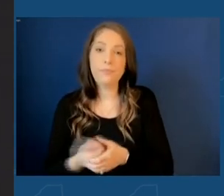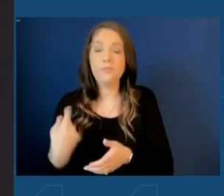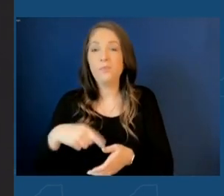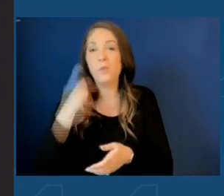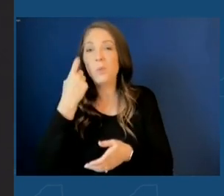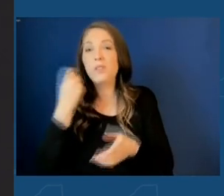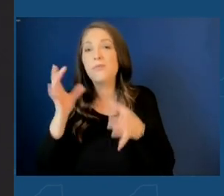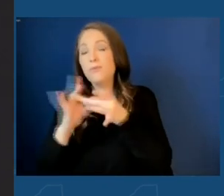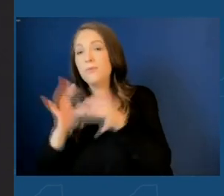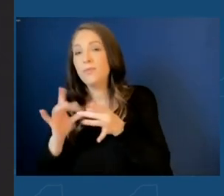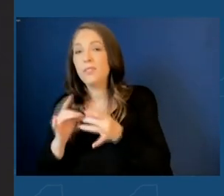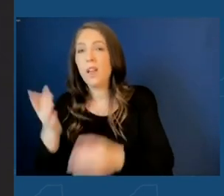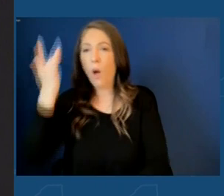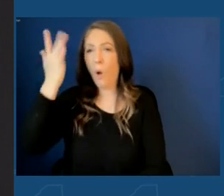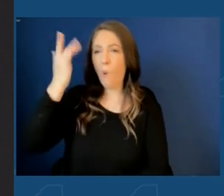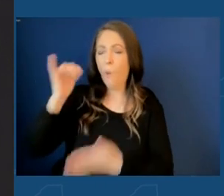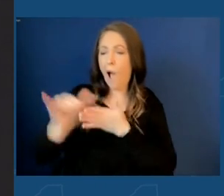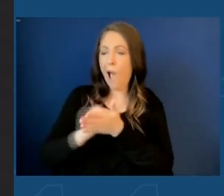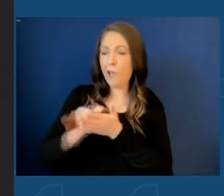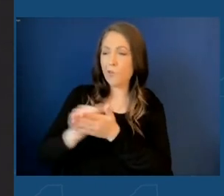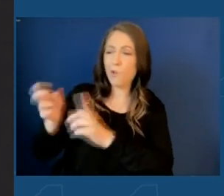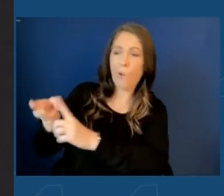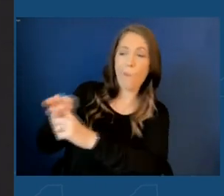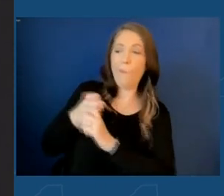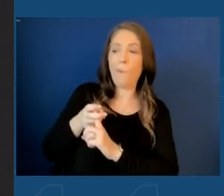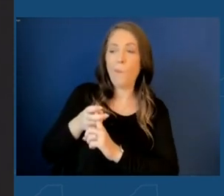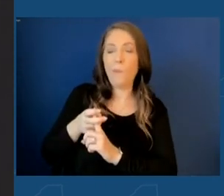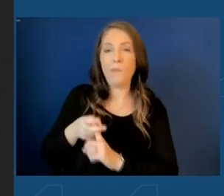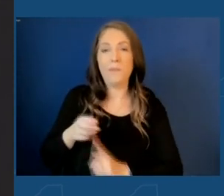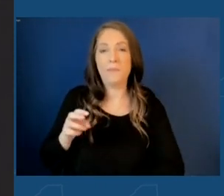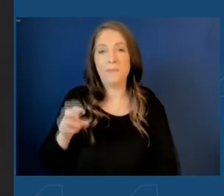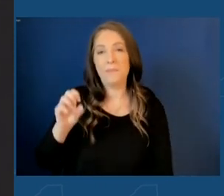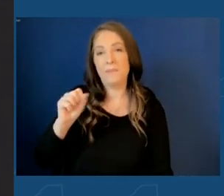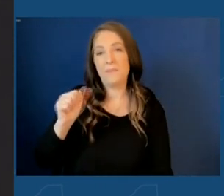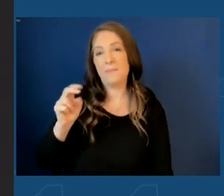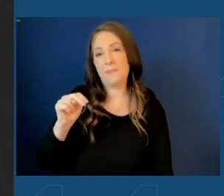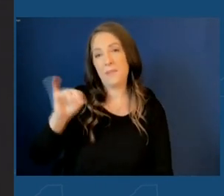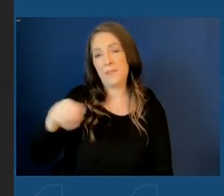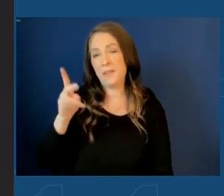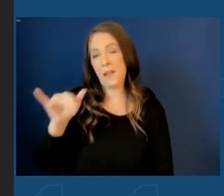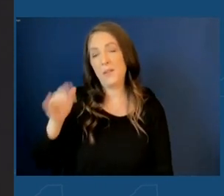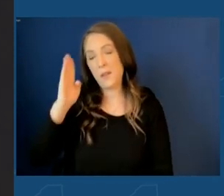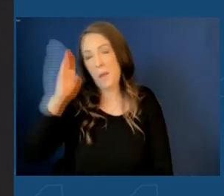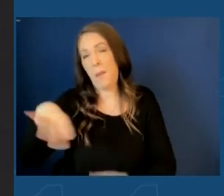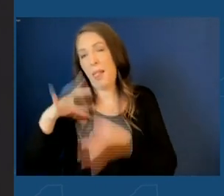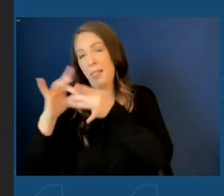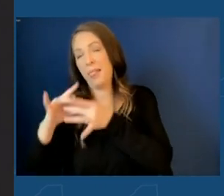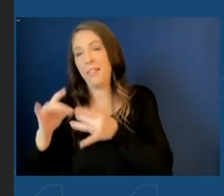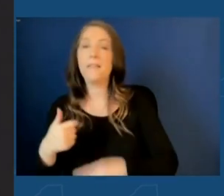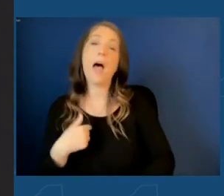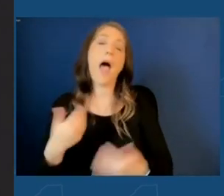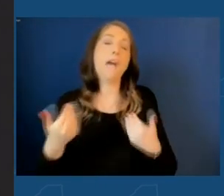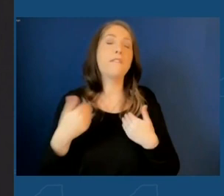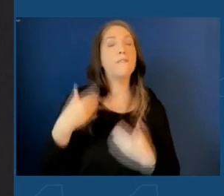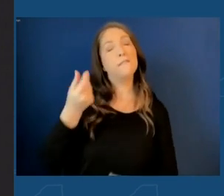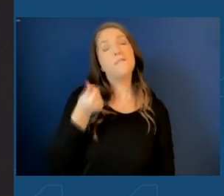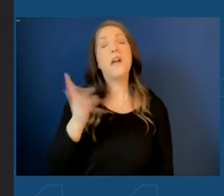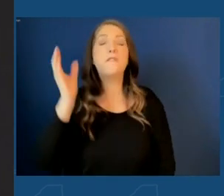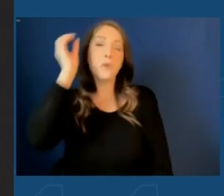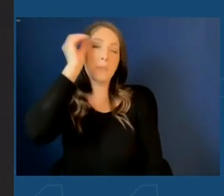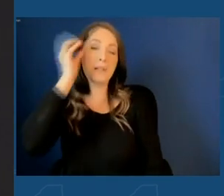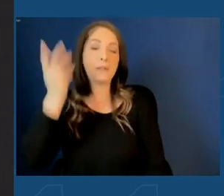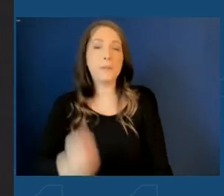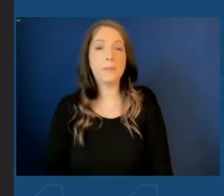you have to wonder, why was New York chosen? I'm sure you'll hear from Sanjay, why New York? Why New York? But I have a few philosophies, a little thought on this.